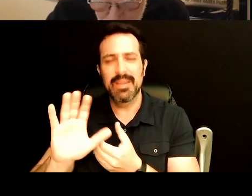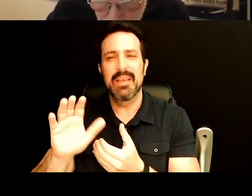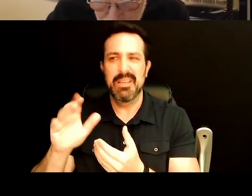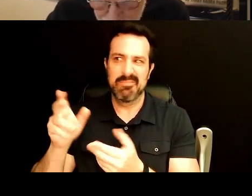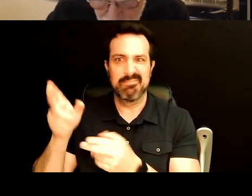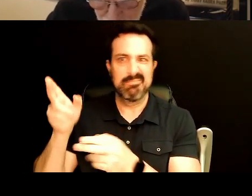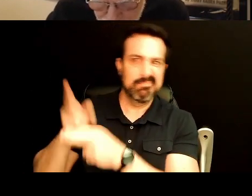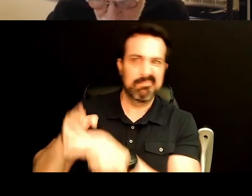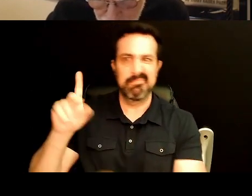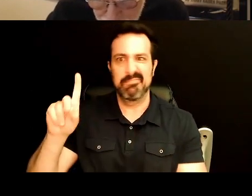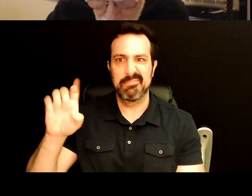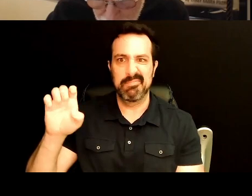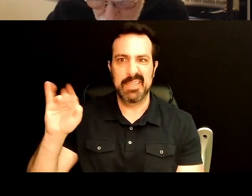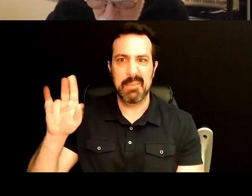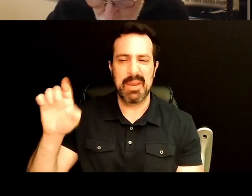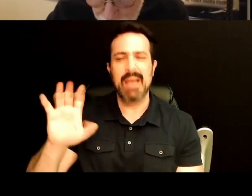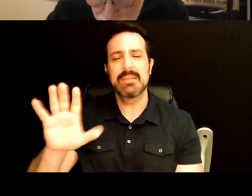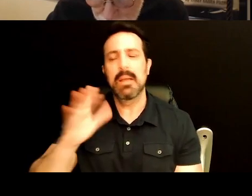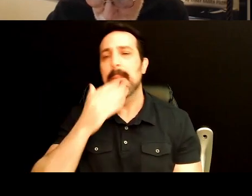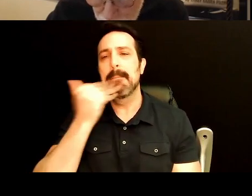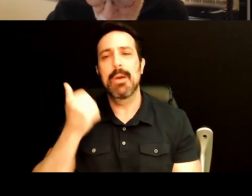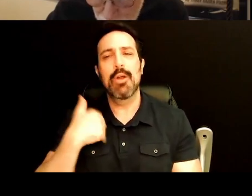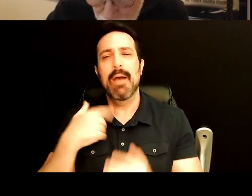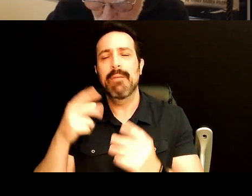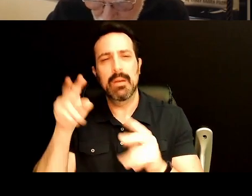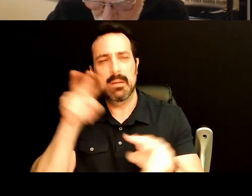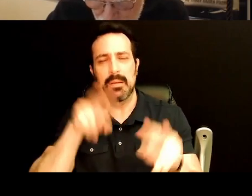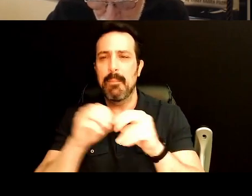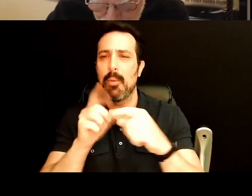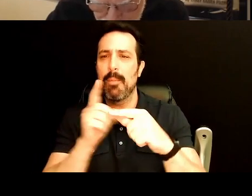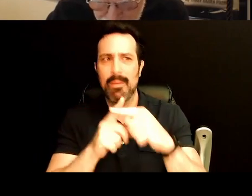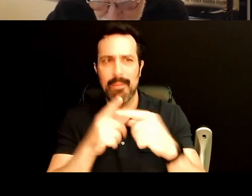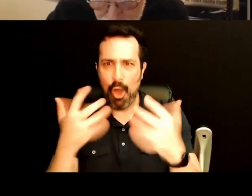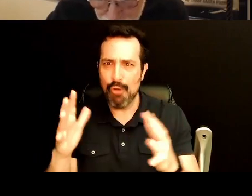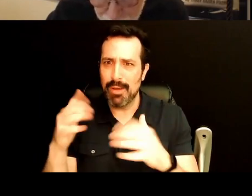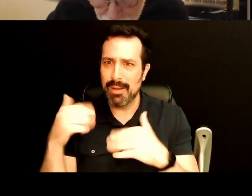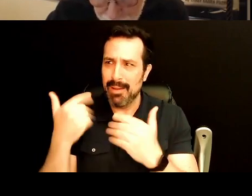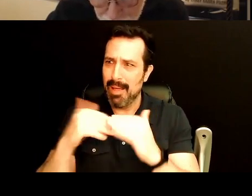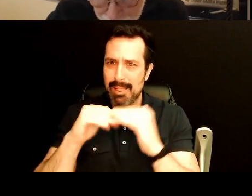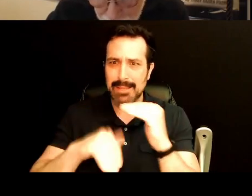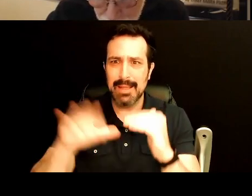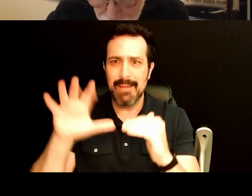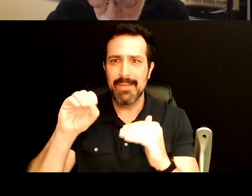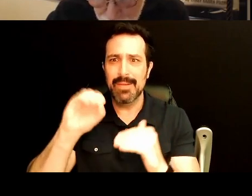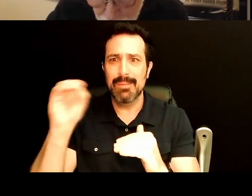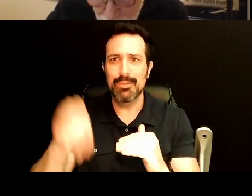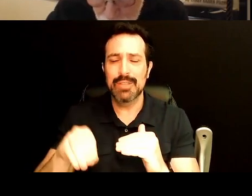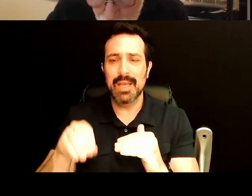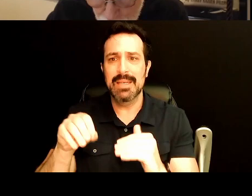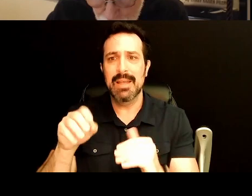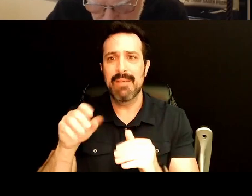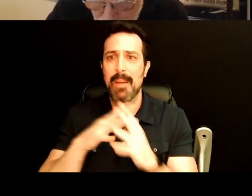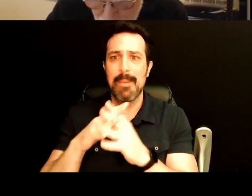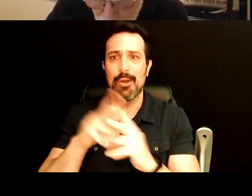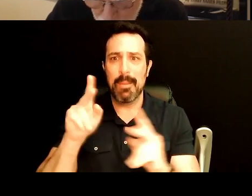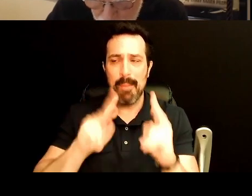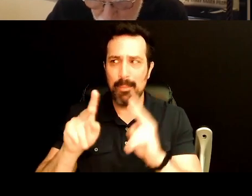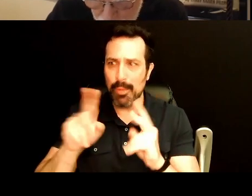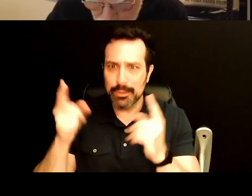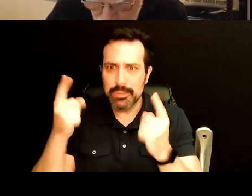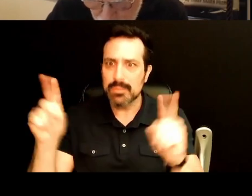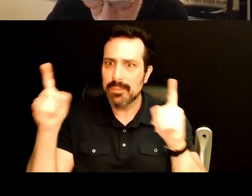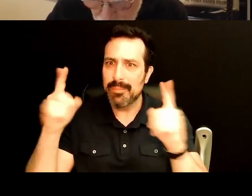Look at what the Apollo program accomplished with the talents of well less than 50% of the American population. Just think